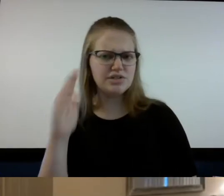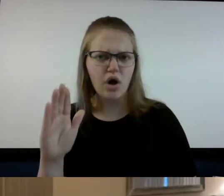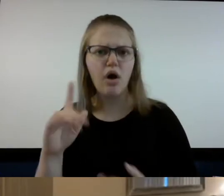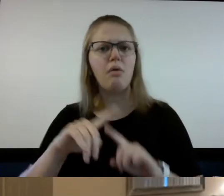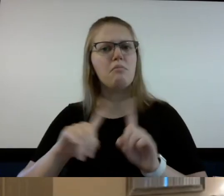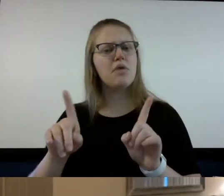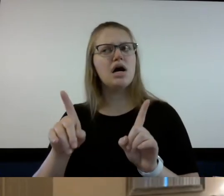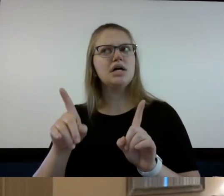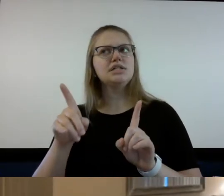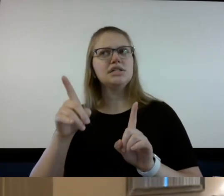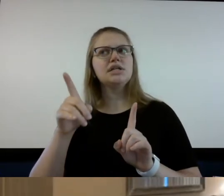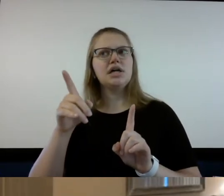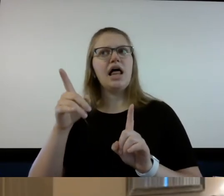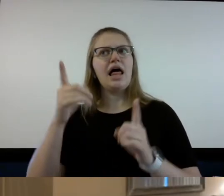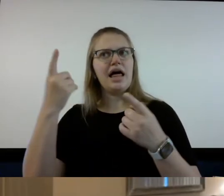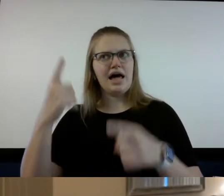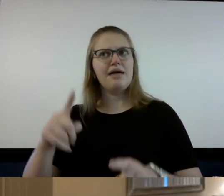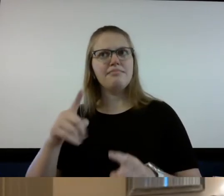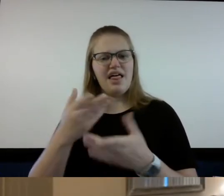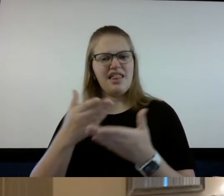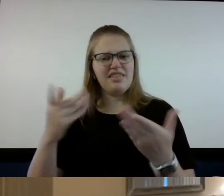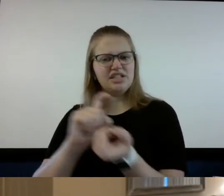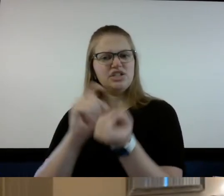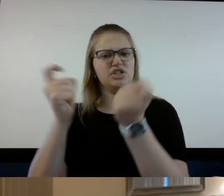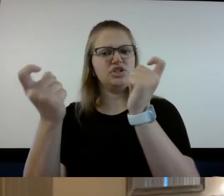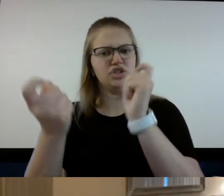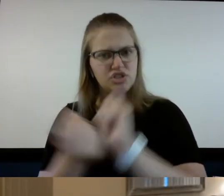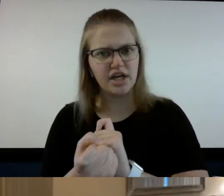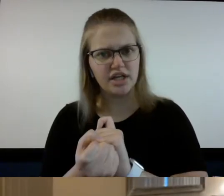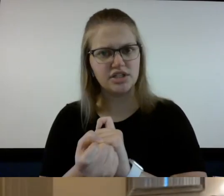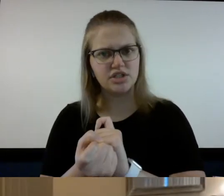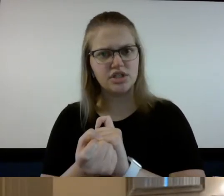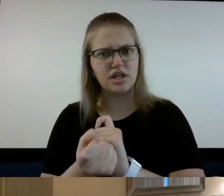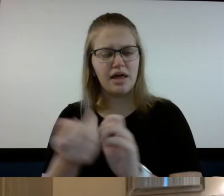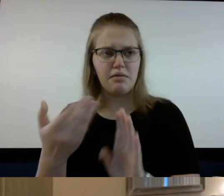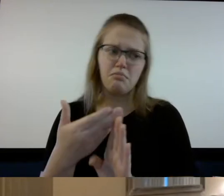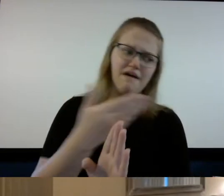it was it wasn't it was going down